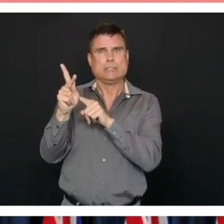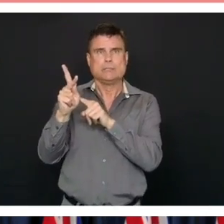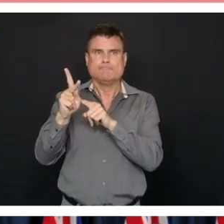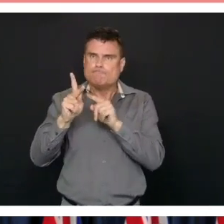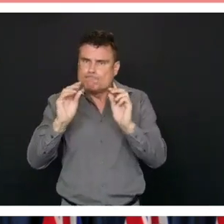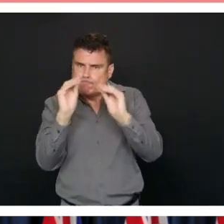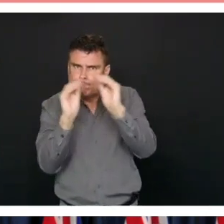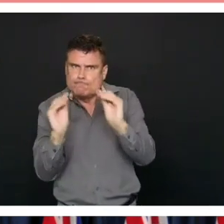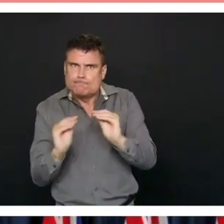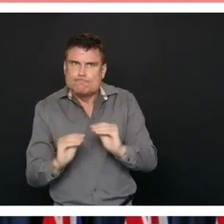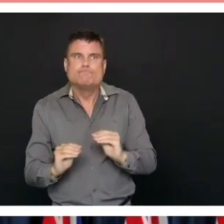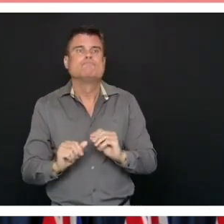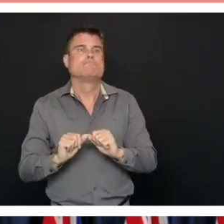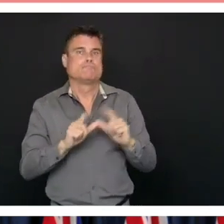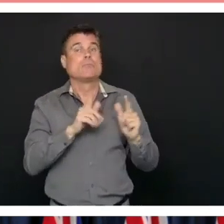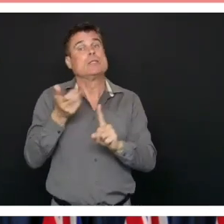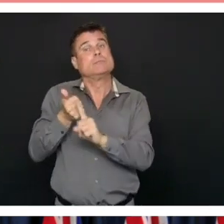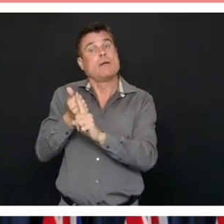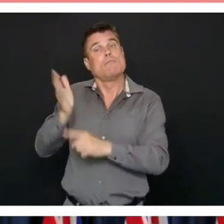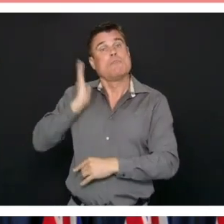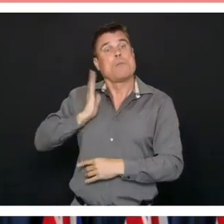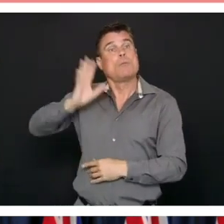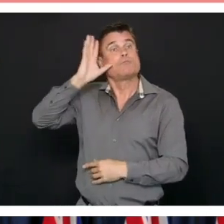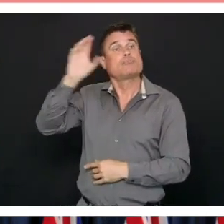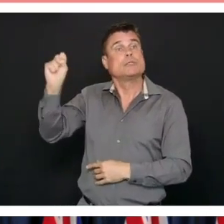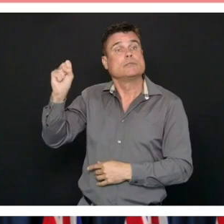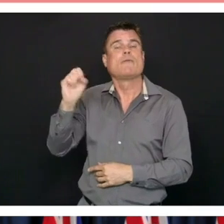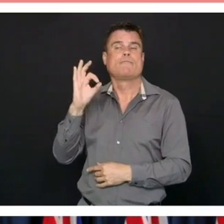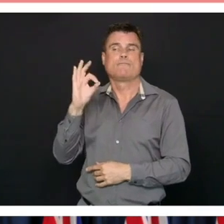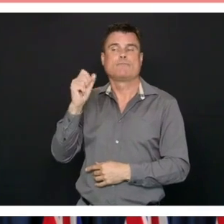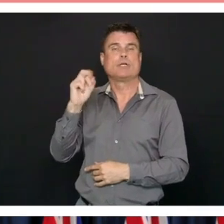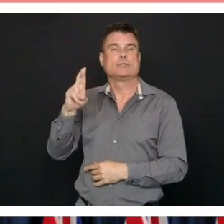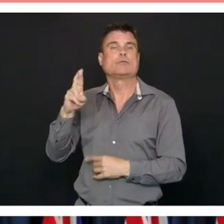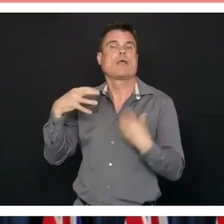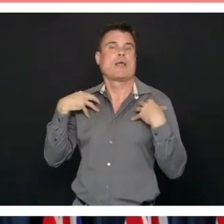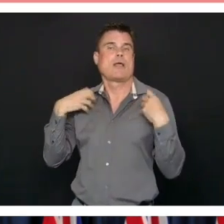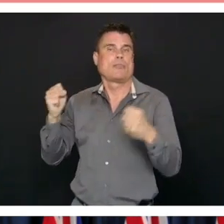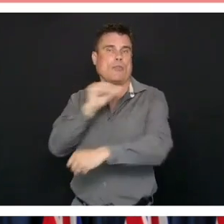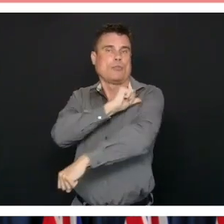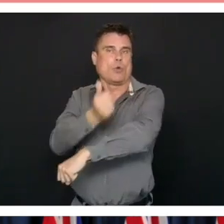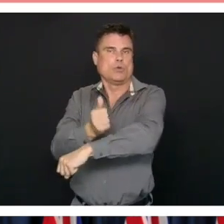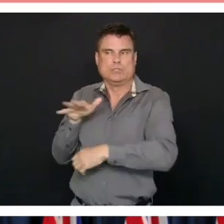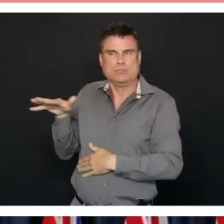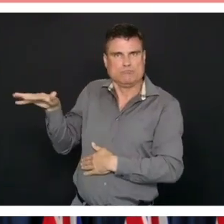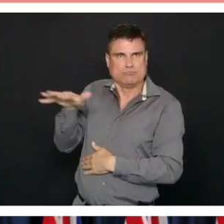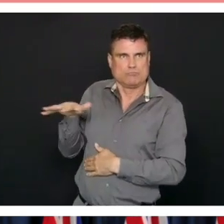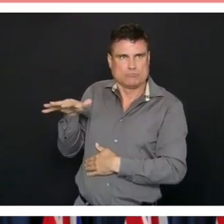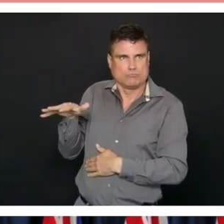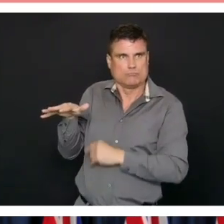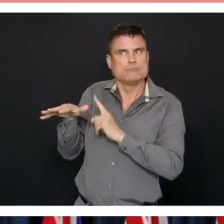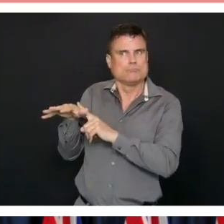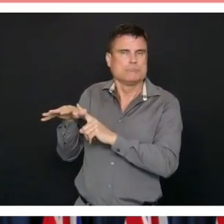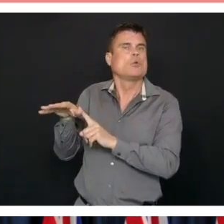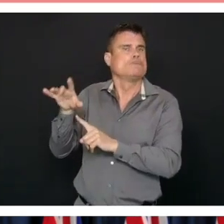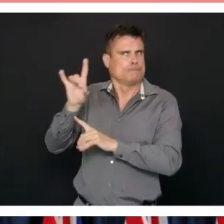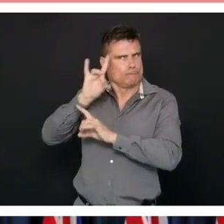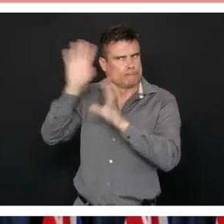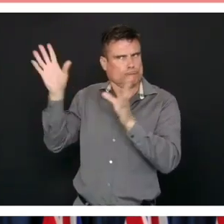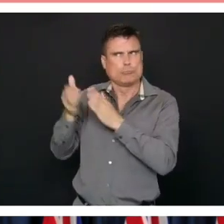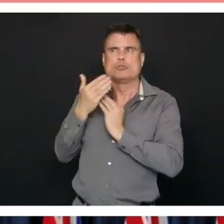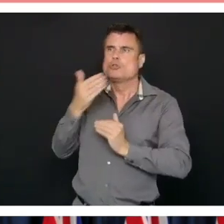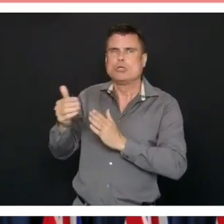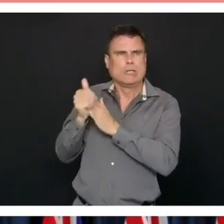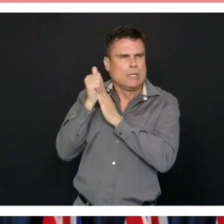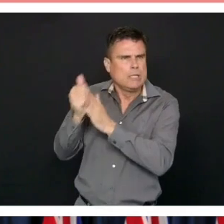Marchbank is the former president of the Fraser Health Authority from 2014 through 2018 as an outstanding health care leader in our